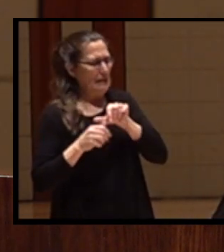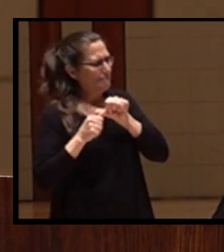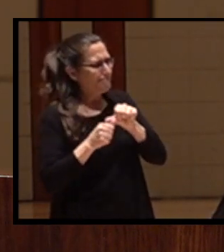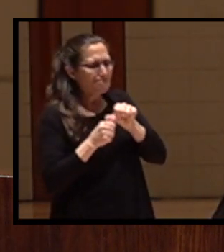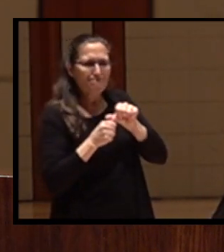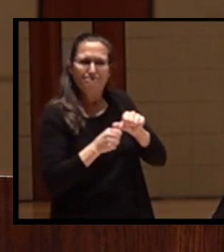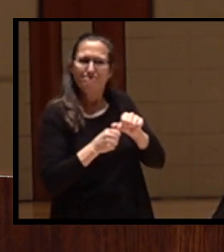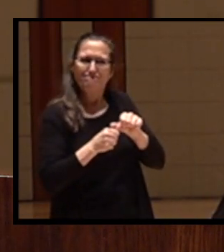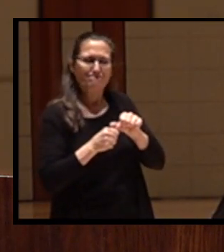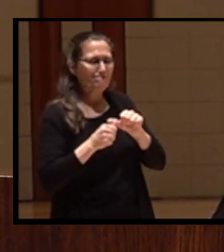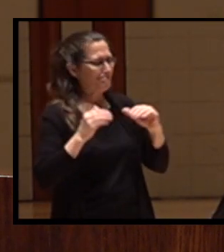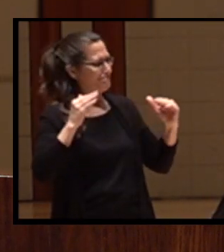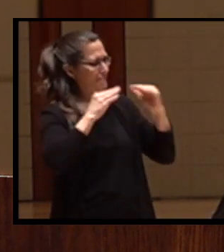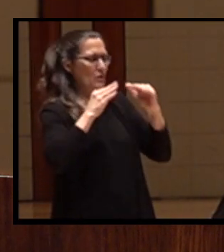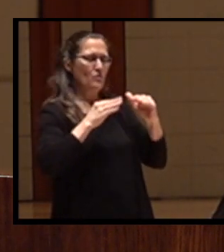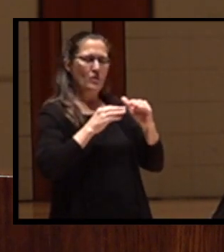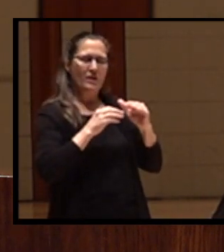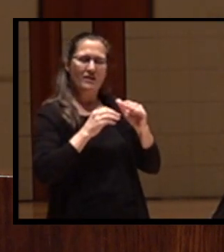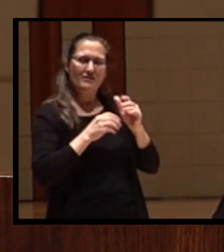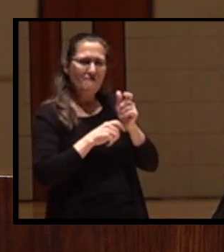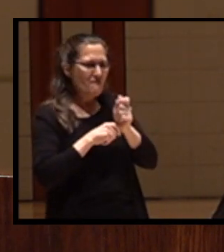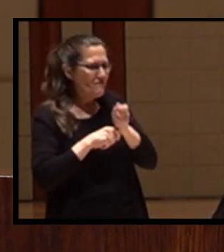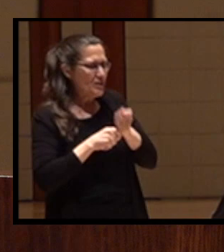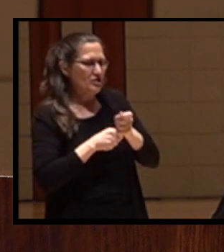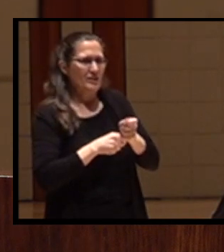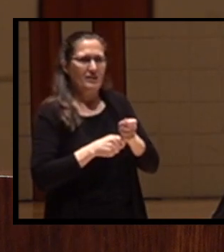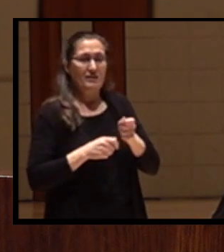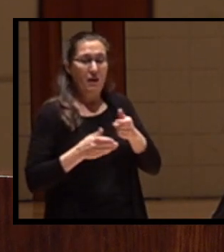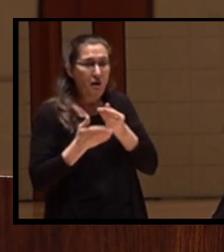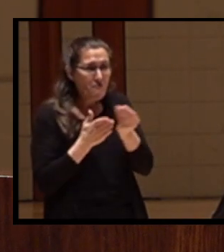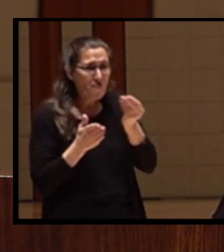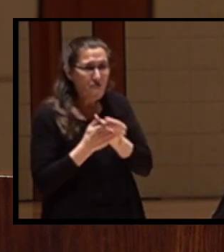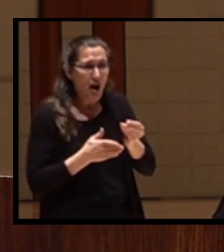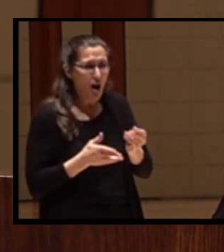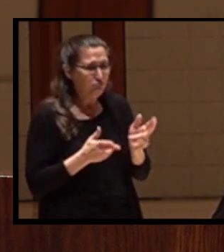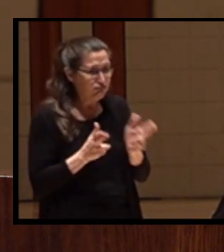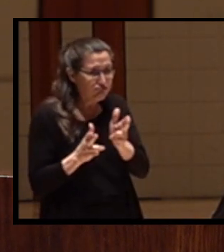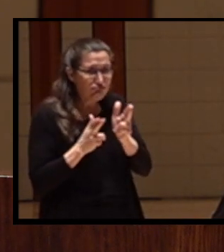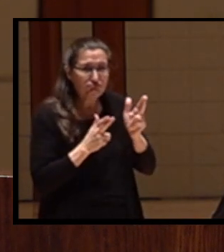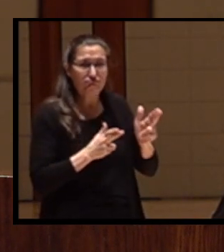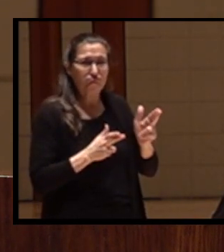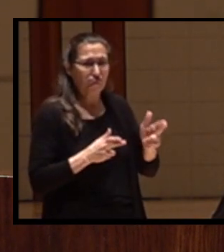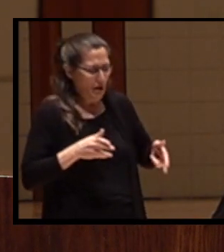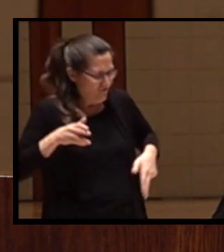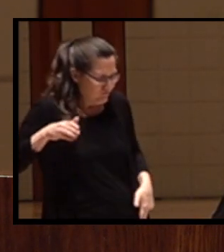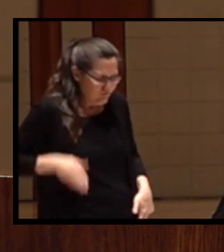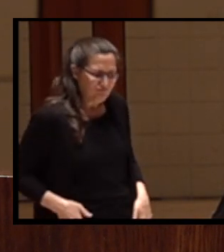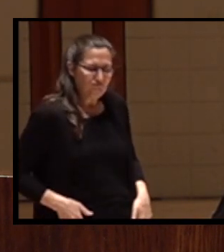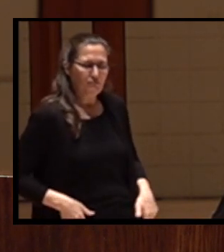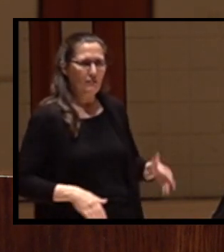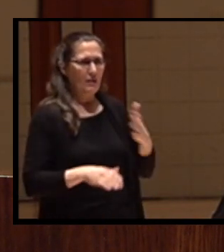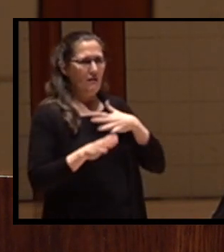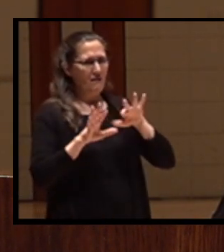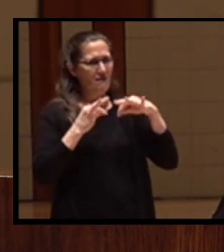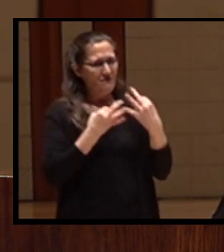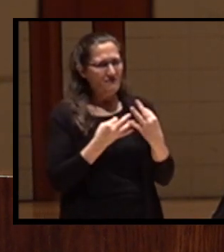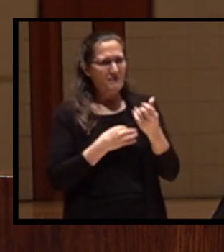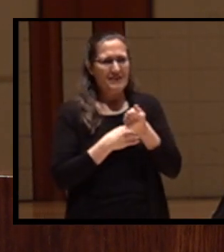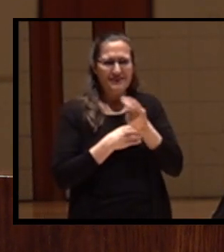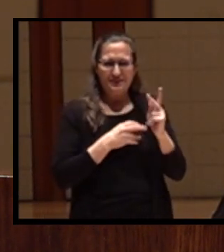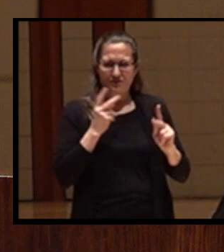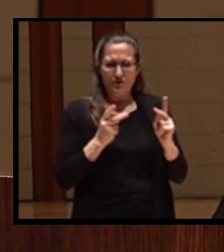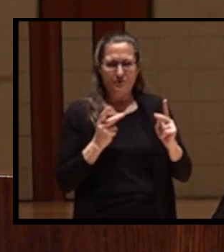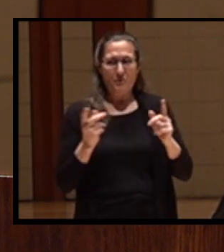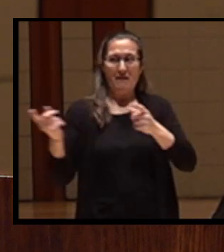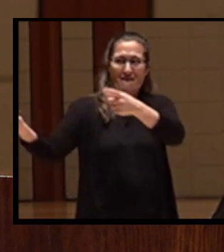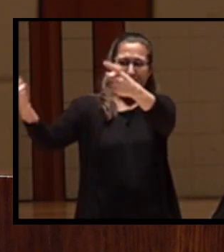They bought machine guns and carried them on their persons at all times. In my family, several members came home to Recwa to